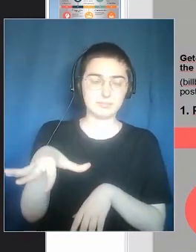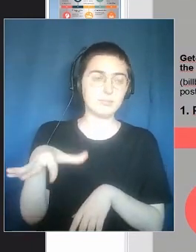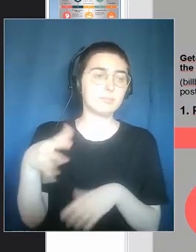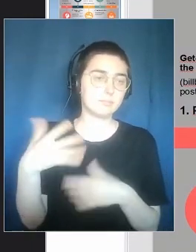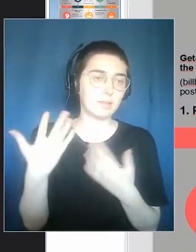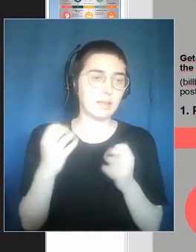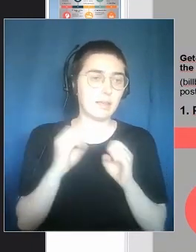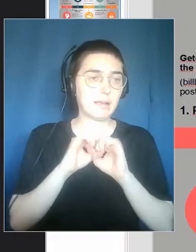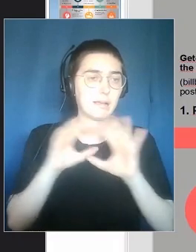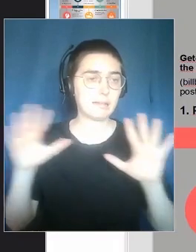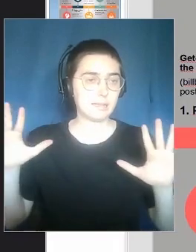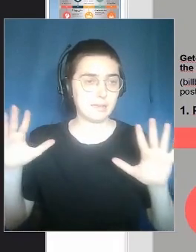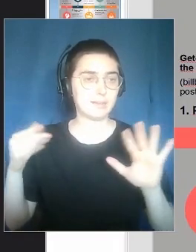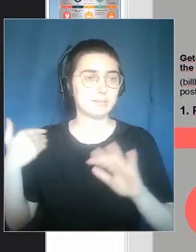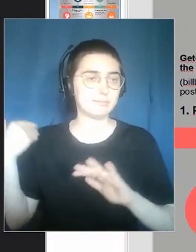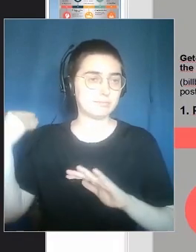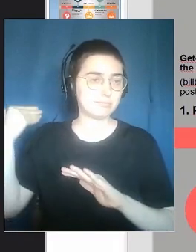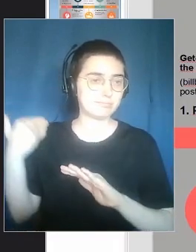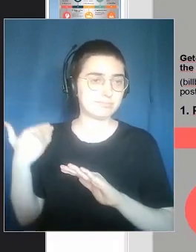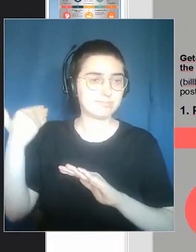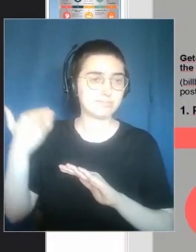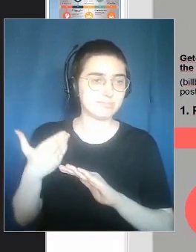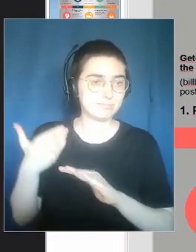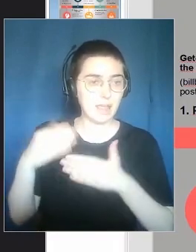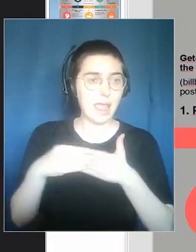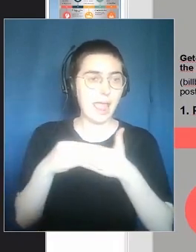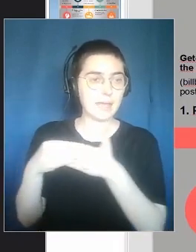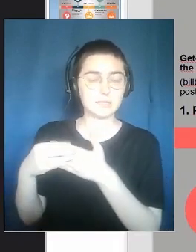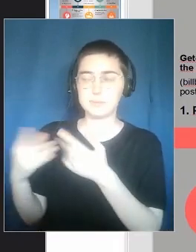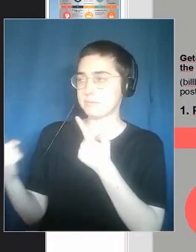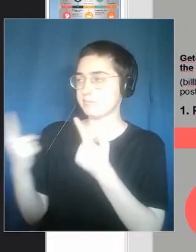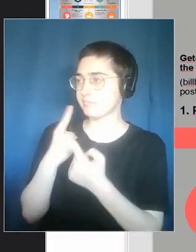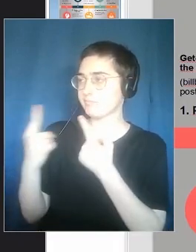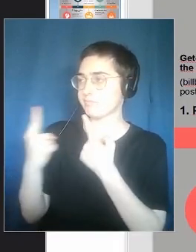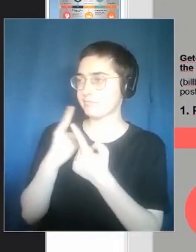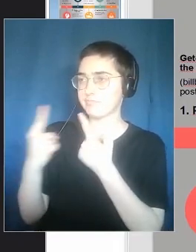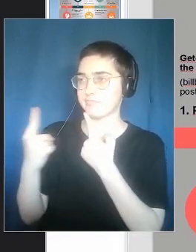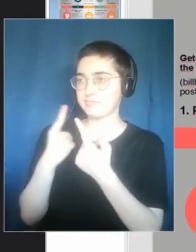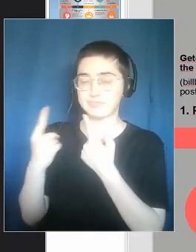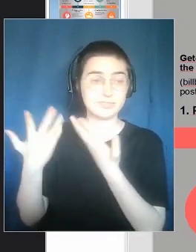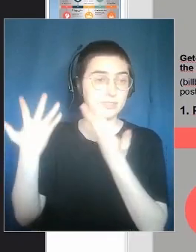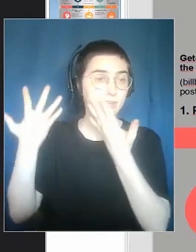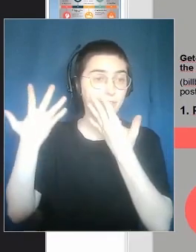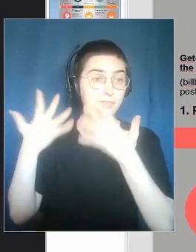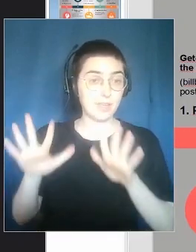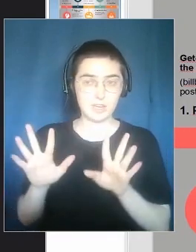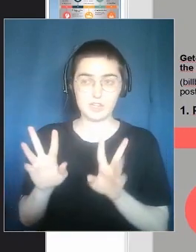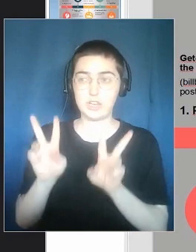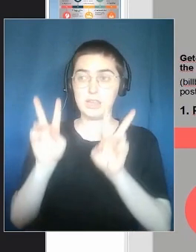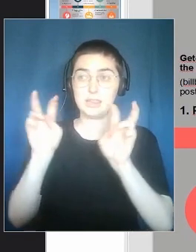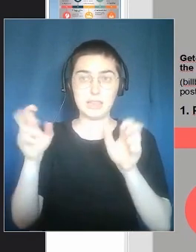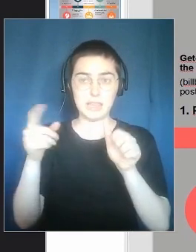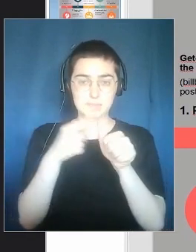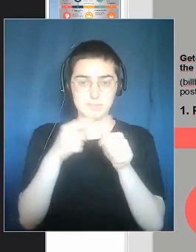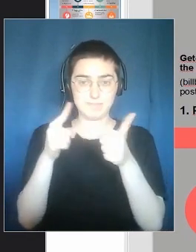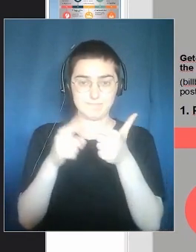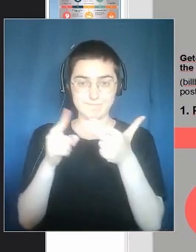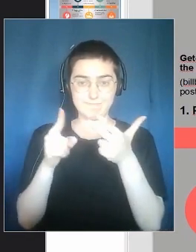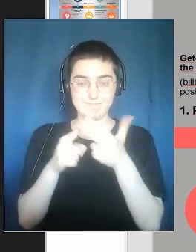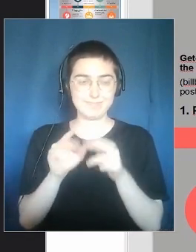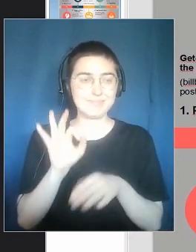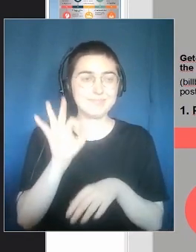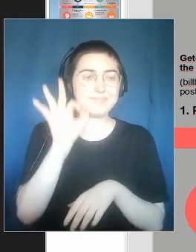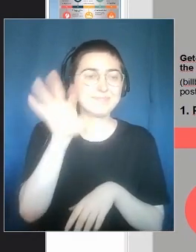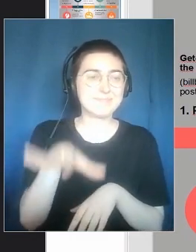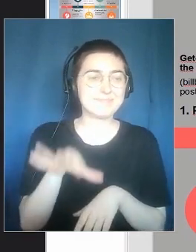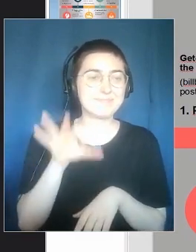set came from the meetings we had with the experts previously,